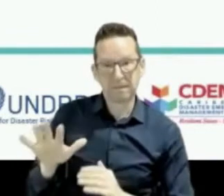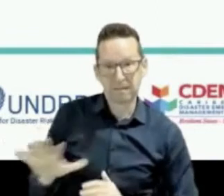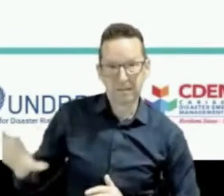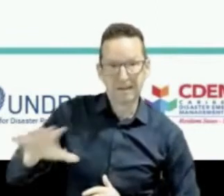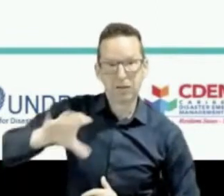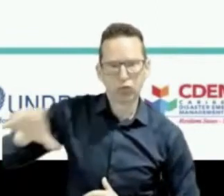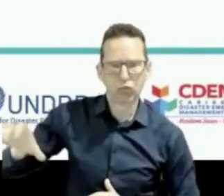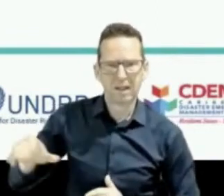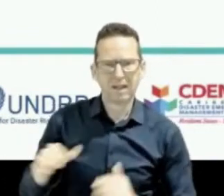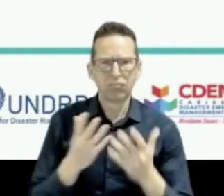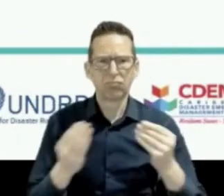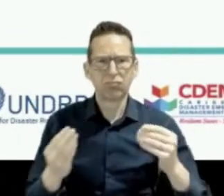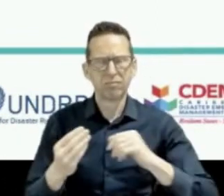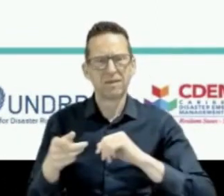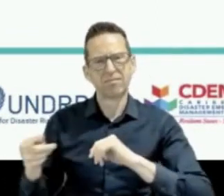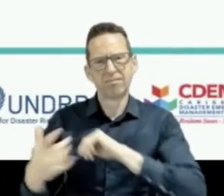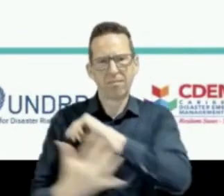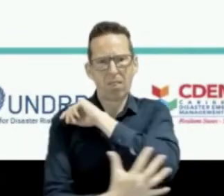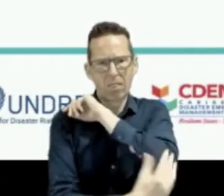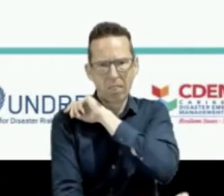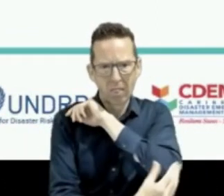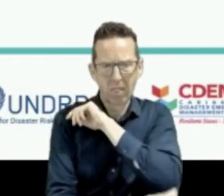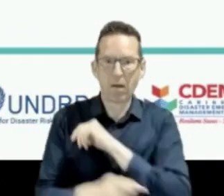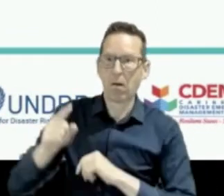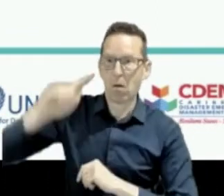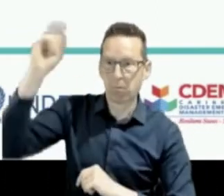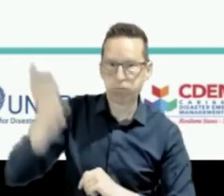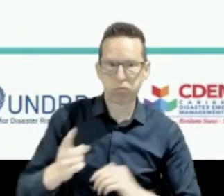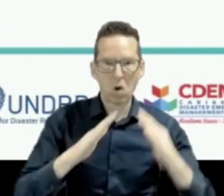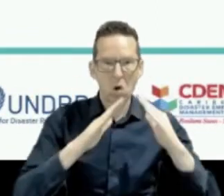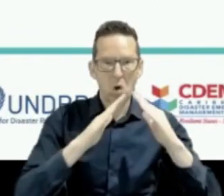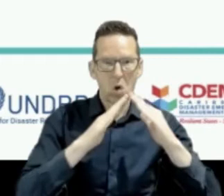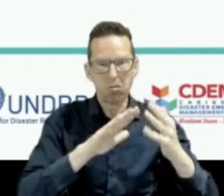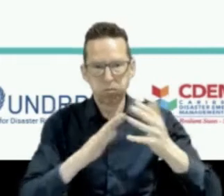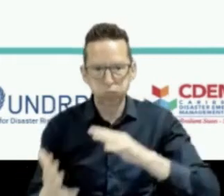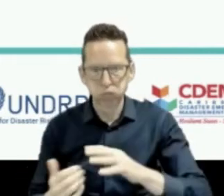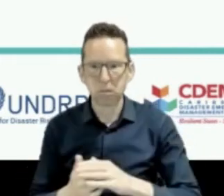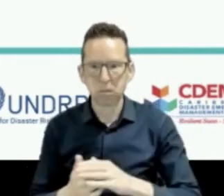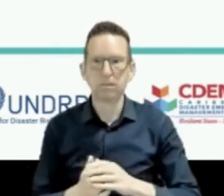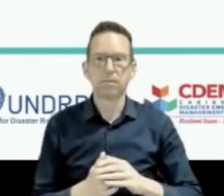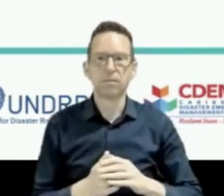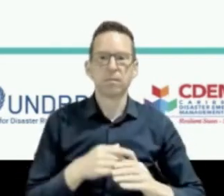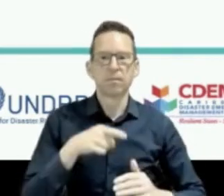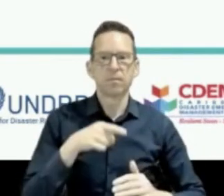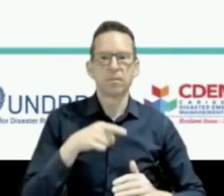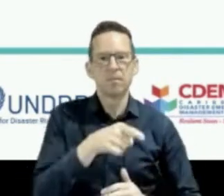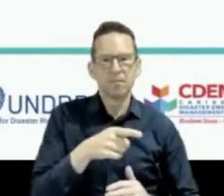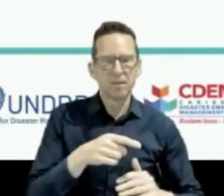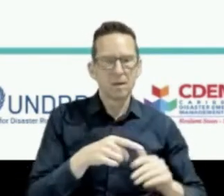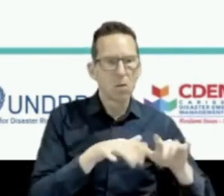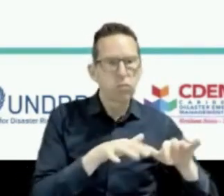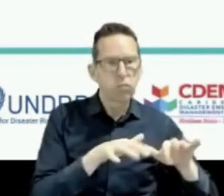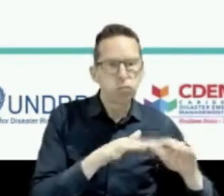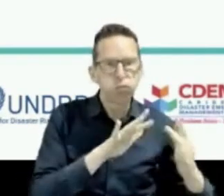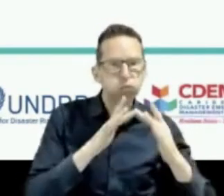lightning fires, damage to electrical and electronic systems. In this modern computer age, this is an issue, especially